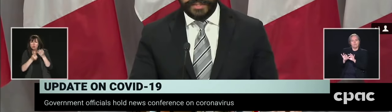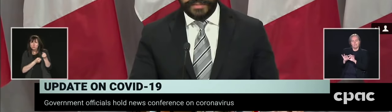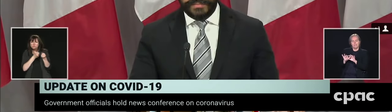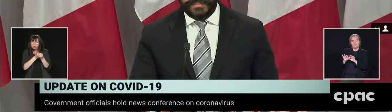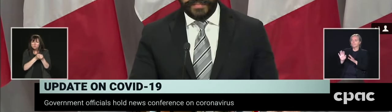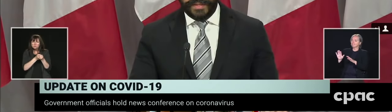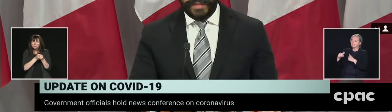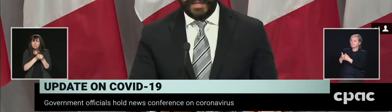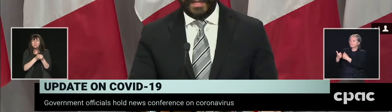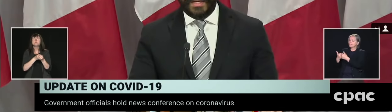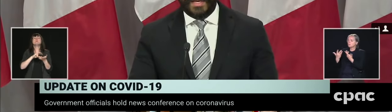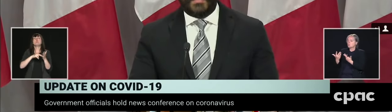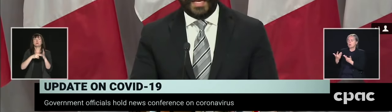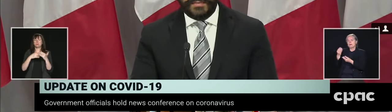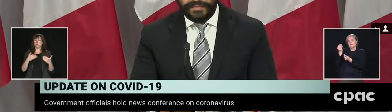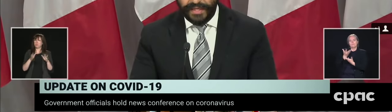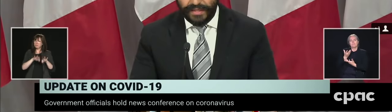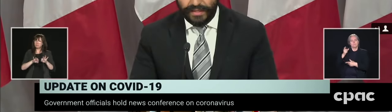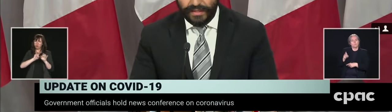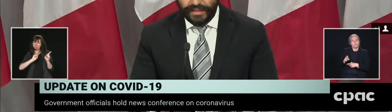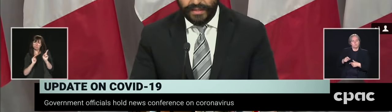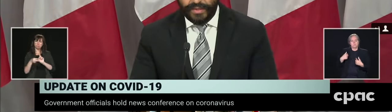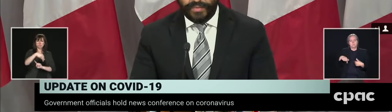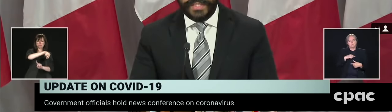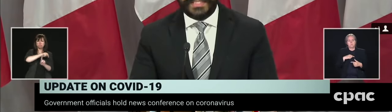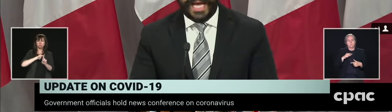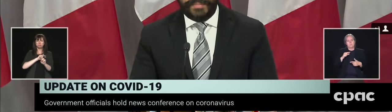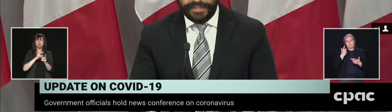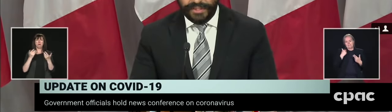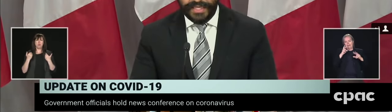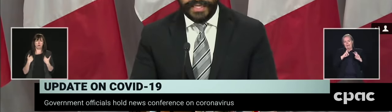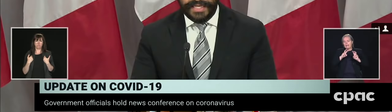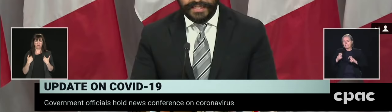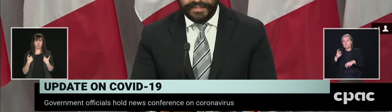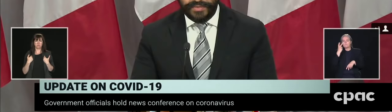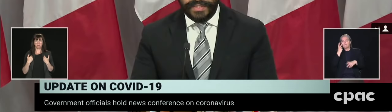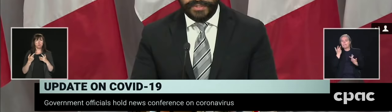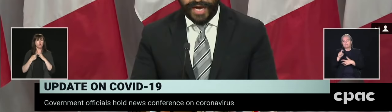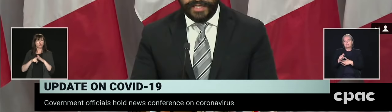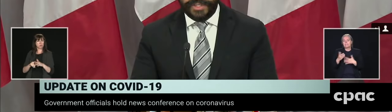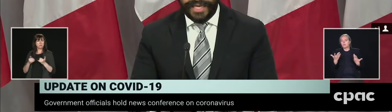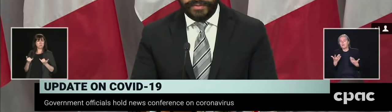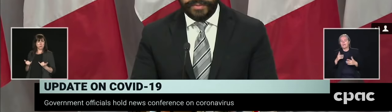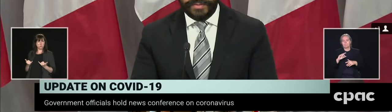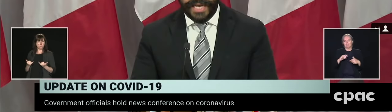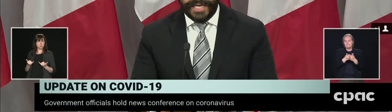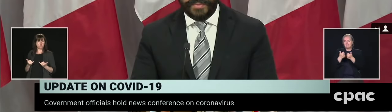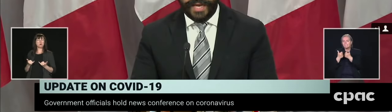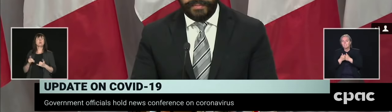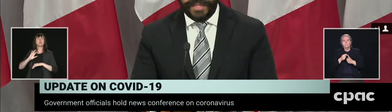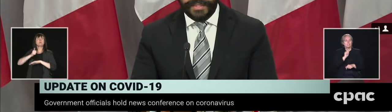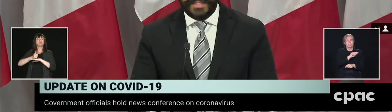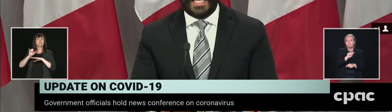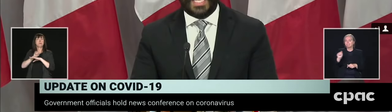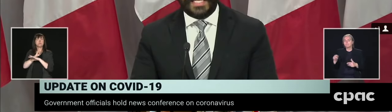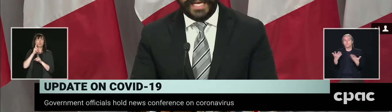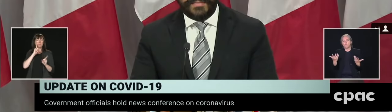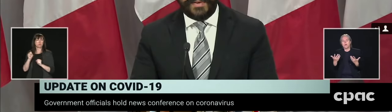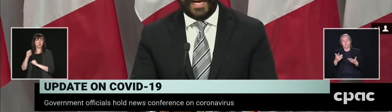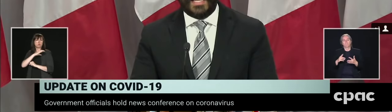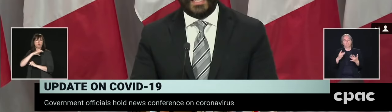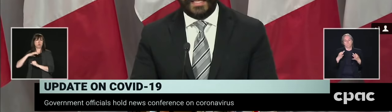challenges. Effective immediately, we're establishing an Industry Strategy Council tasked with helping us